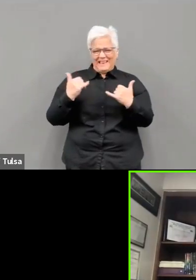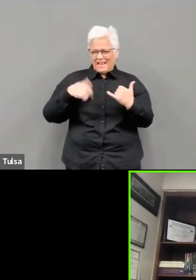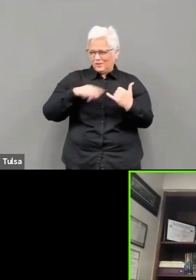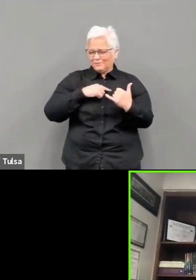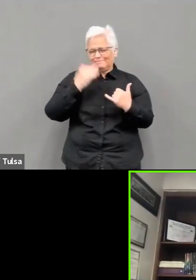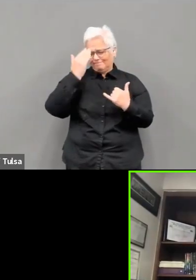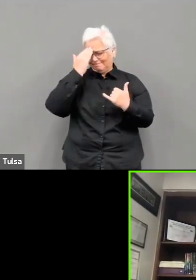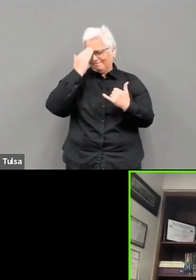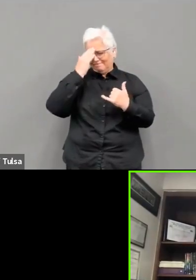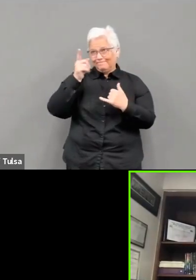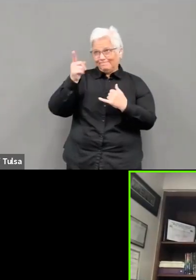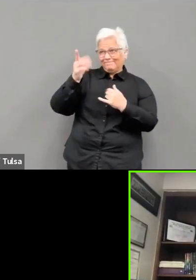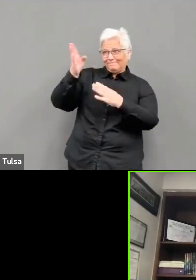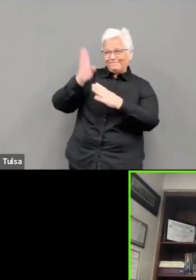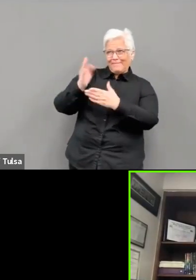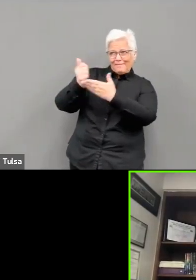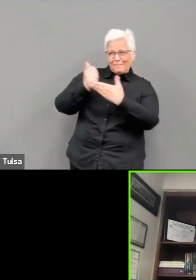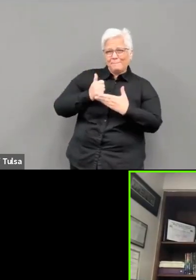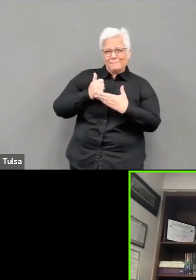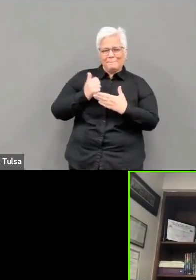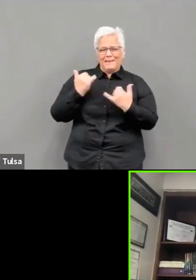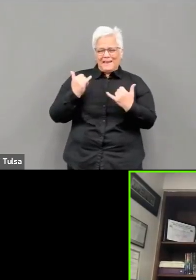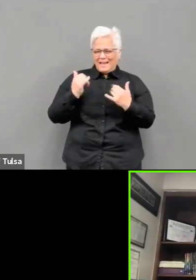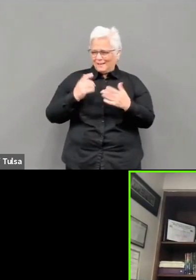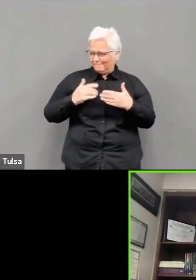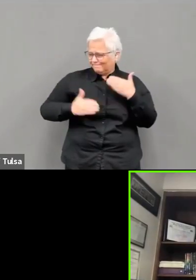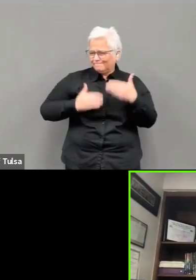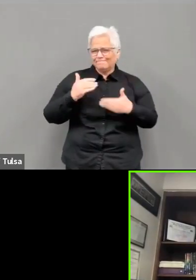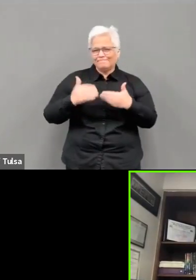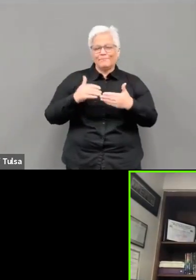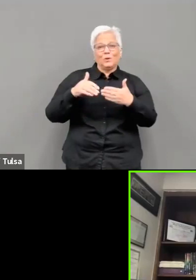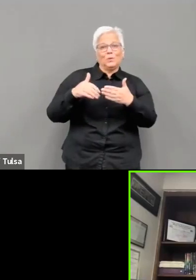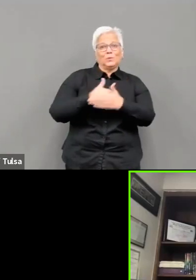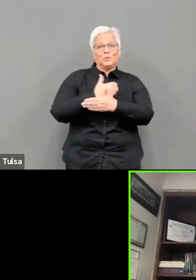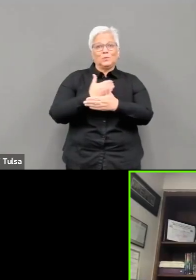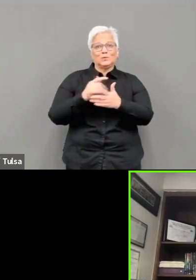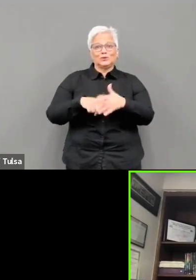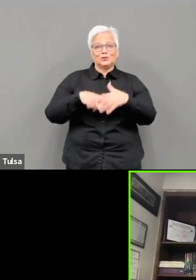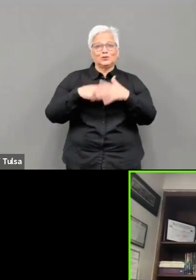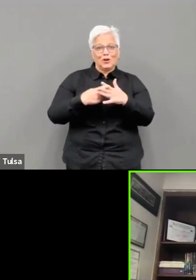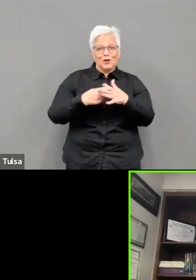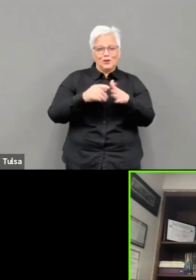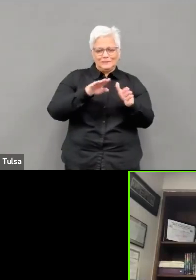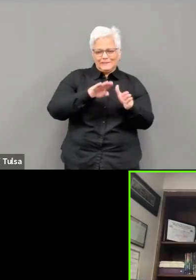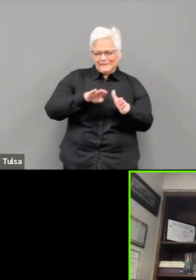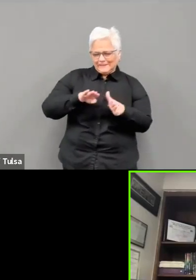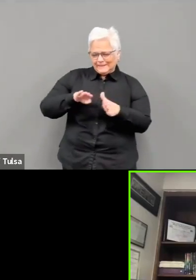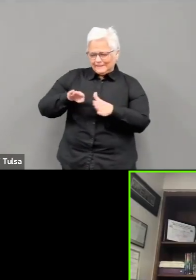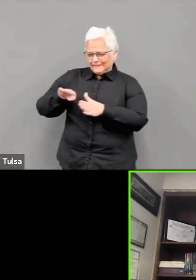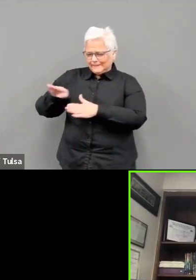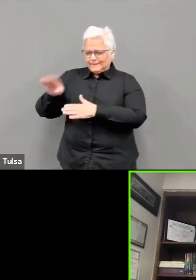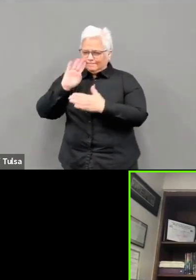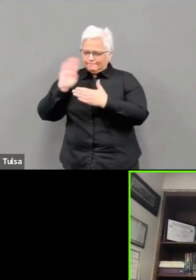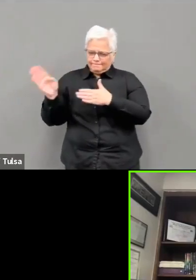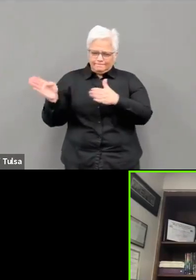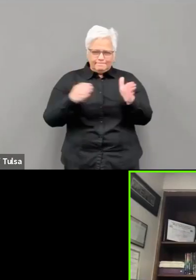from lifelessness, the bringer of hope and promise, the rainbow at the end of every storm.